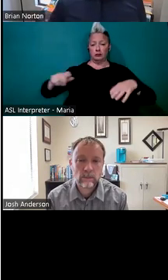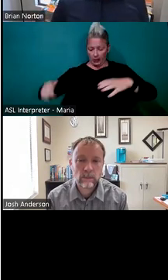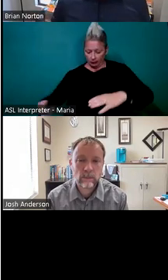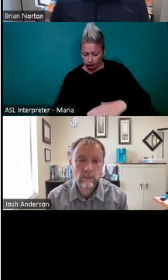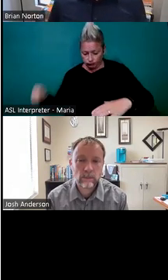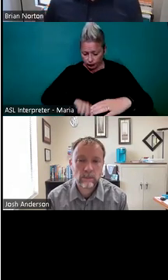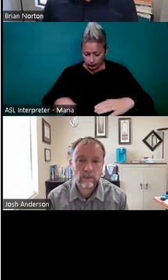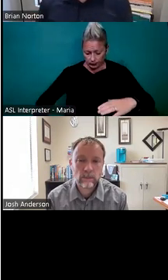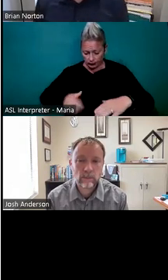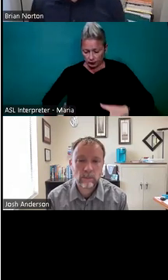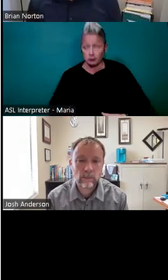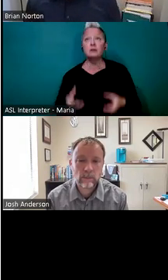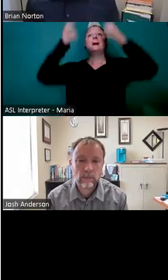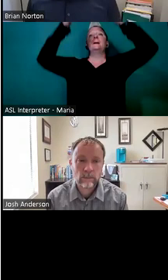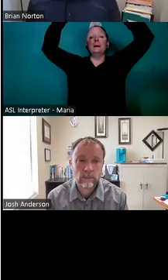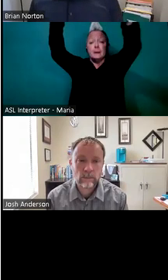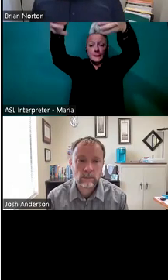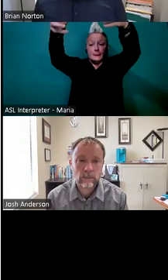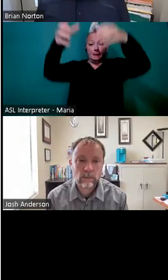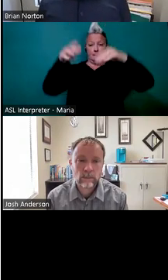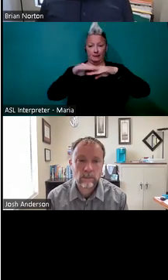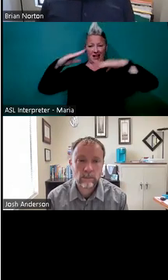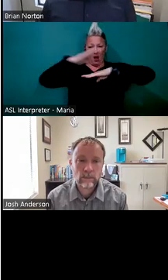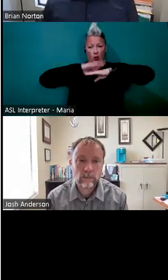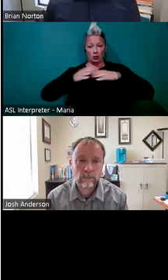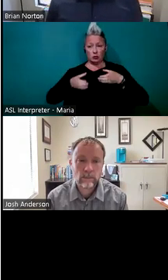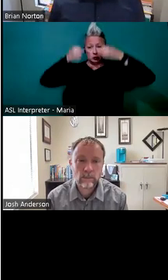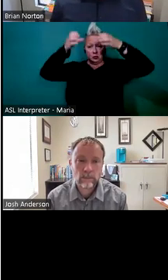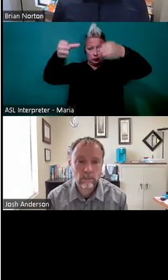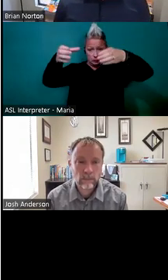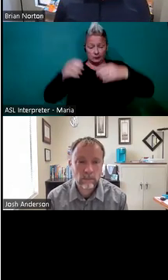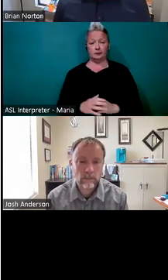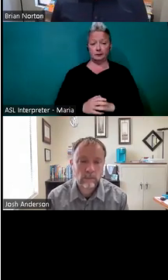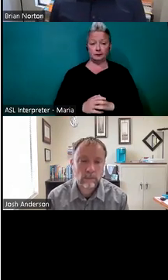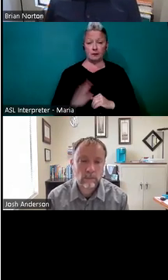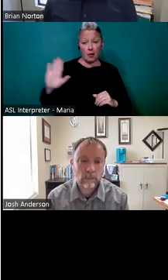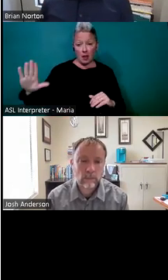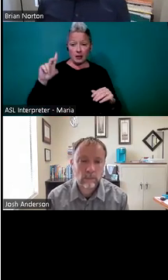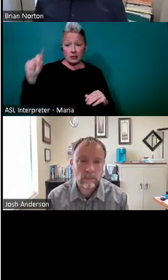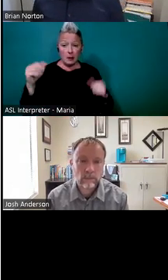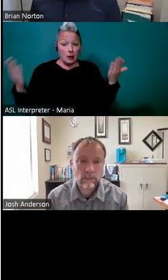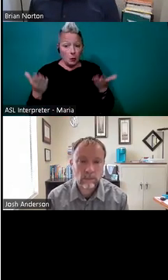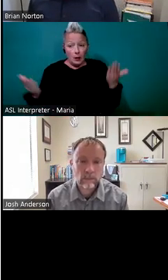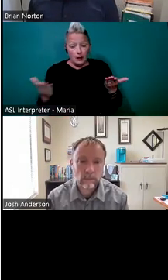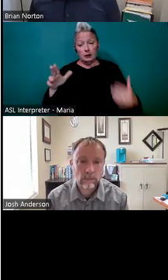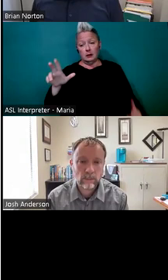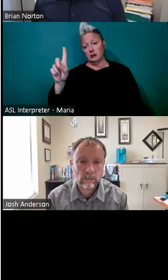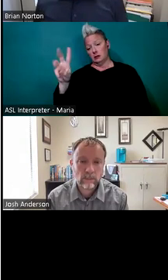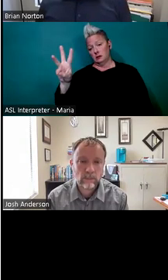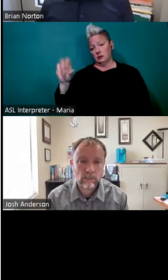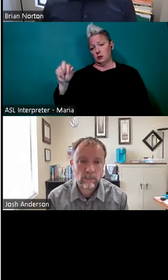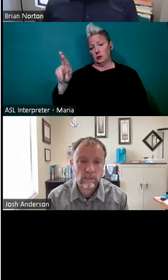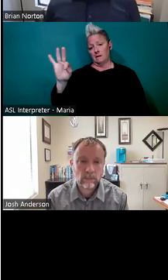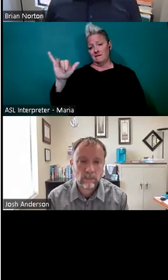the counter when they order them. Um, the disability we're talking about today, um, is dwarfism and